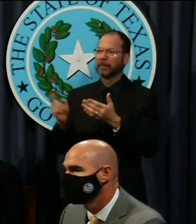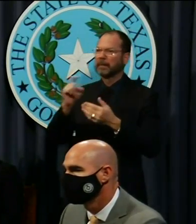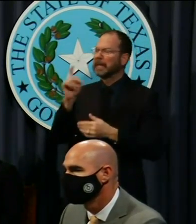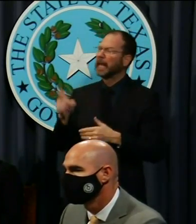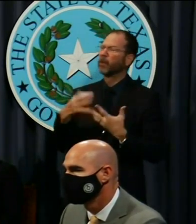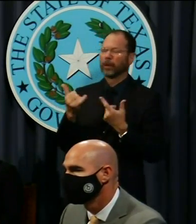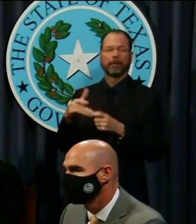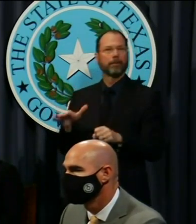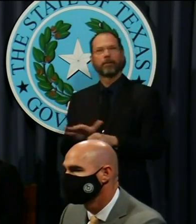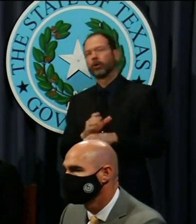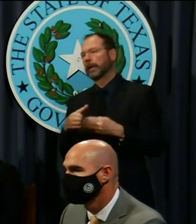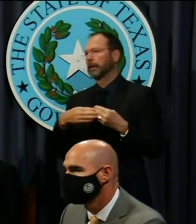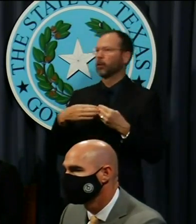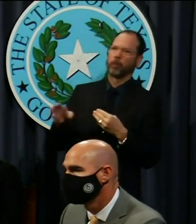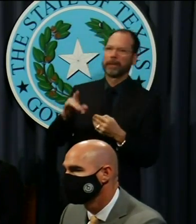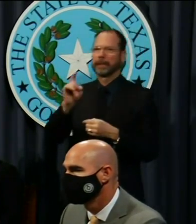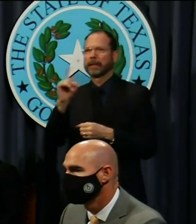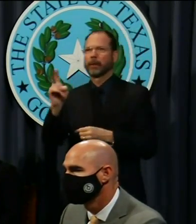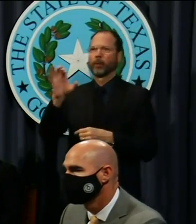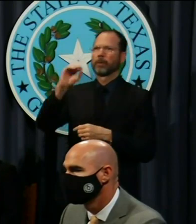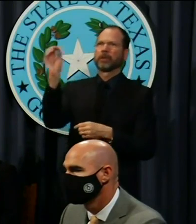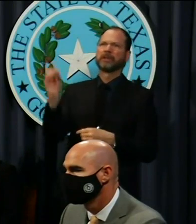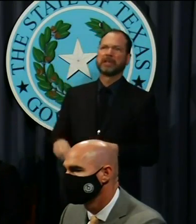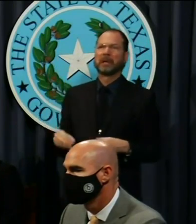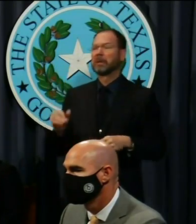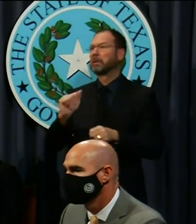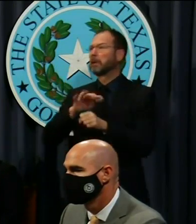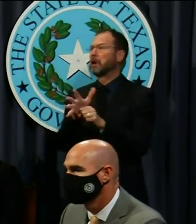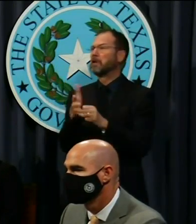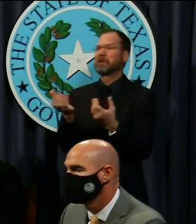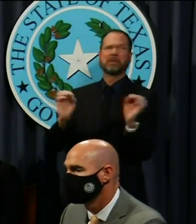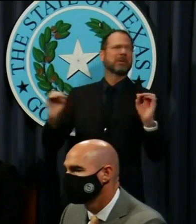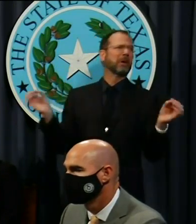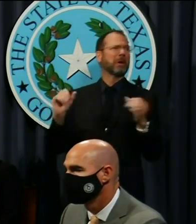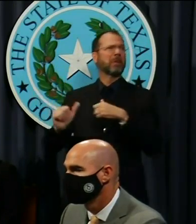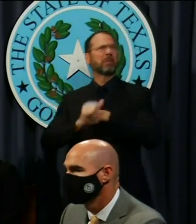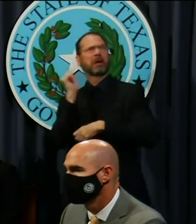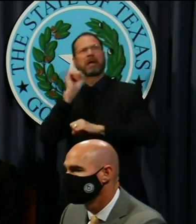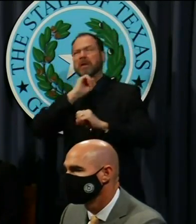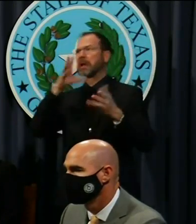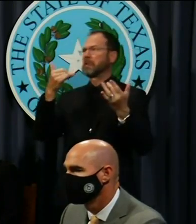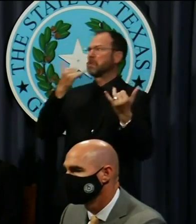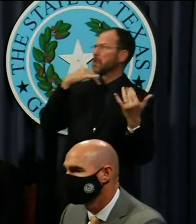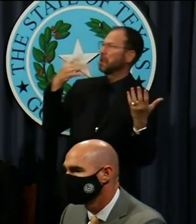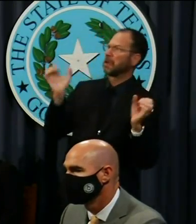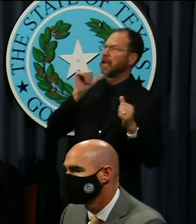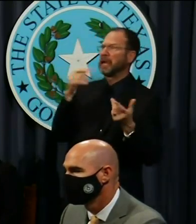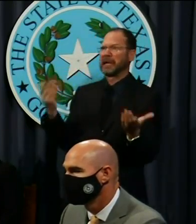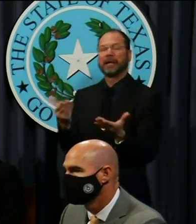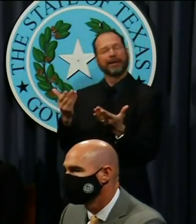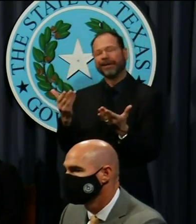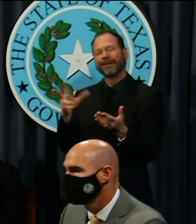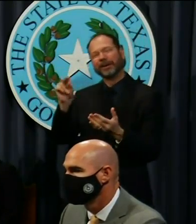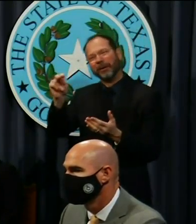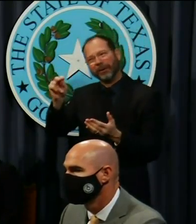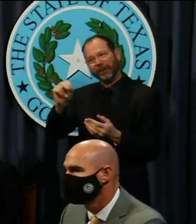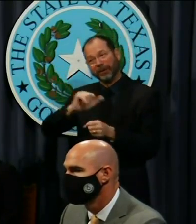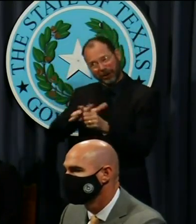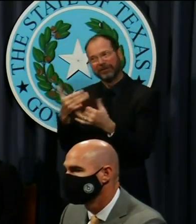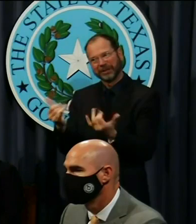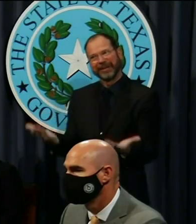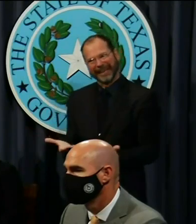fully open Texas 100% as if COVID no longer is a threat. The fact is COVID does still exist